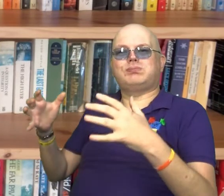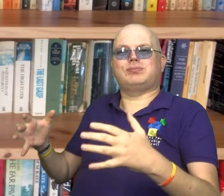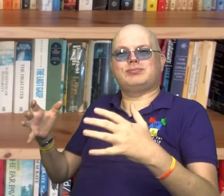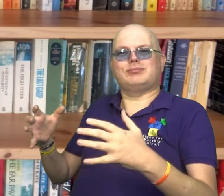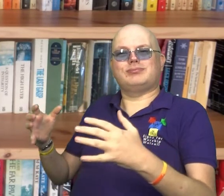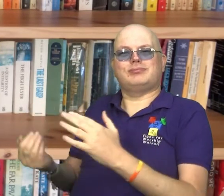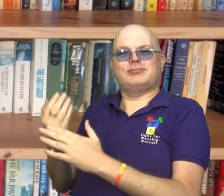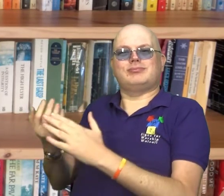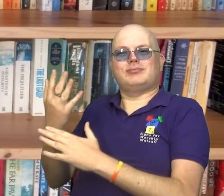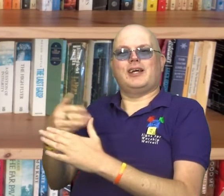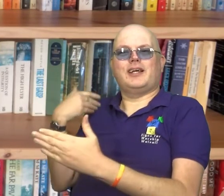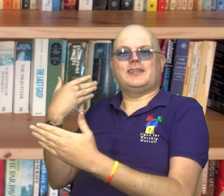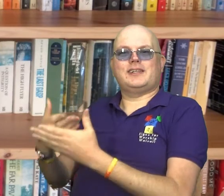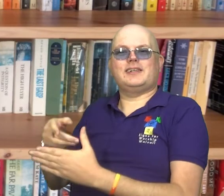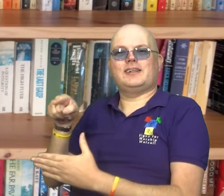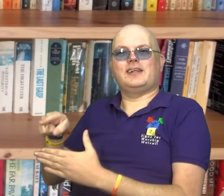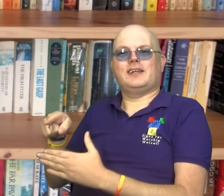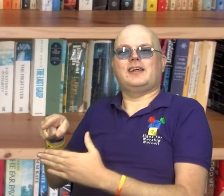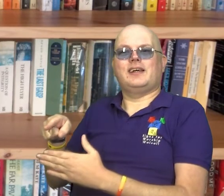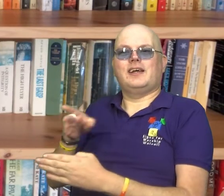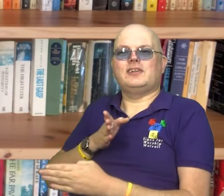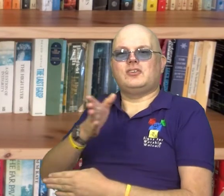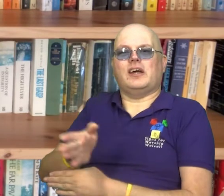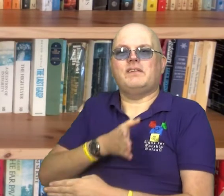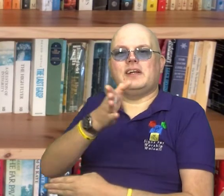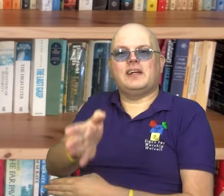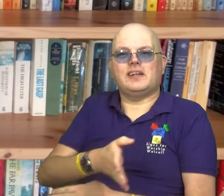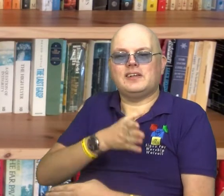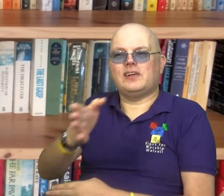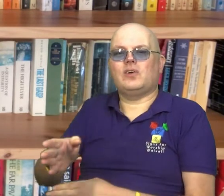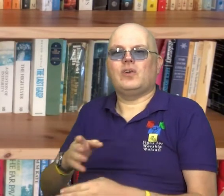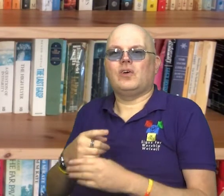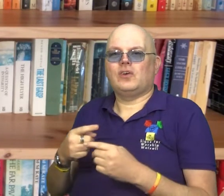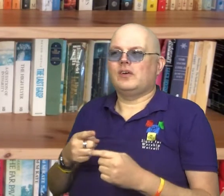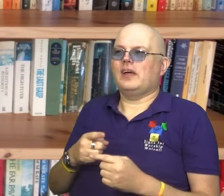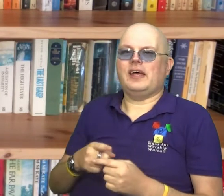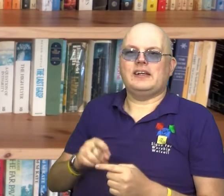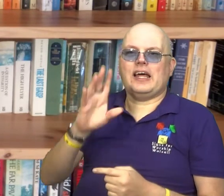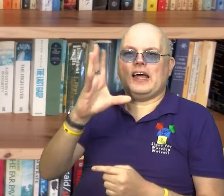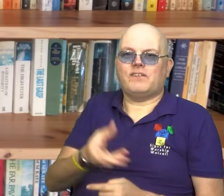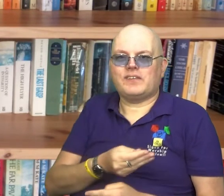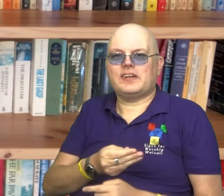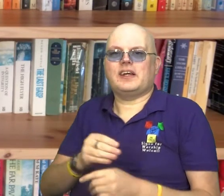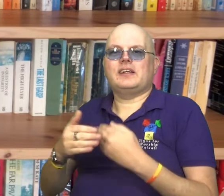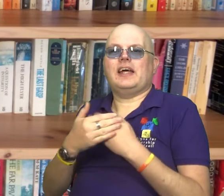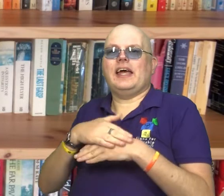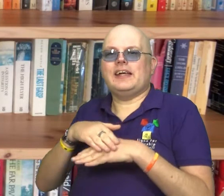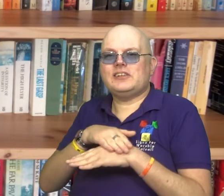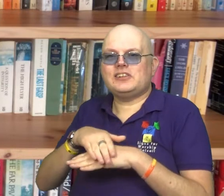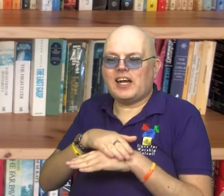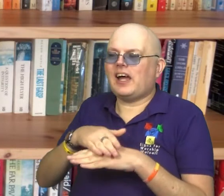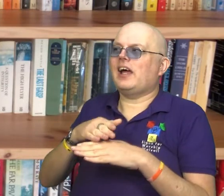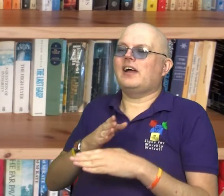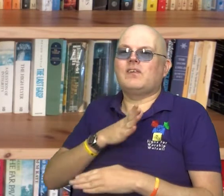as a Christian. Since then, she has been travelling the world a bit, doing missions in Africa and